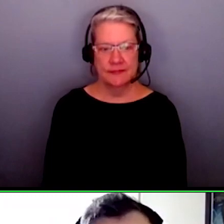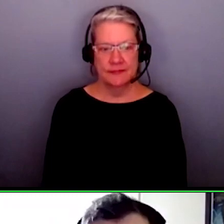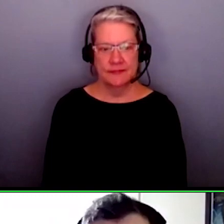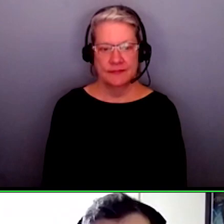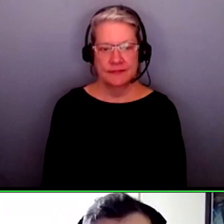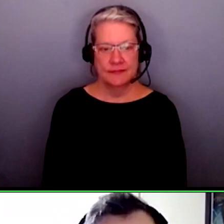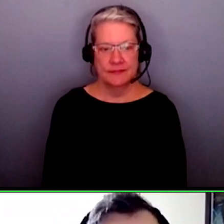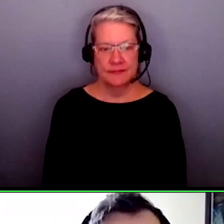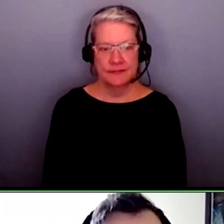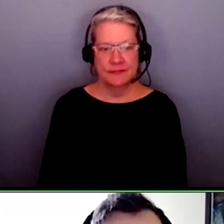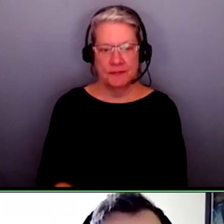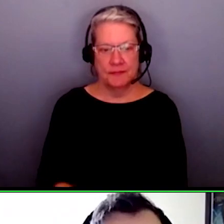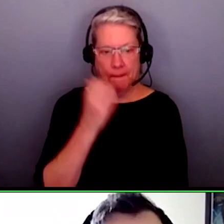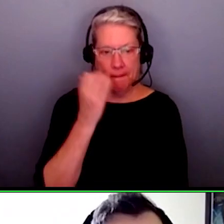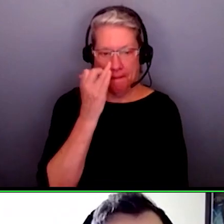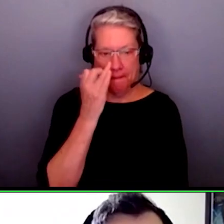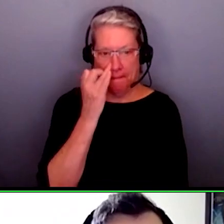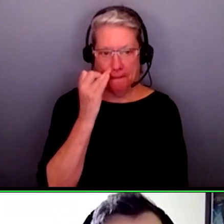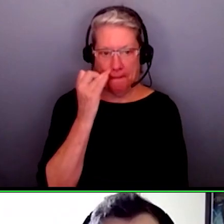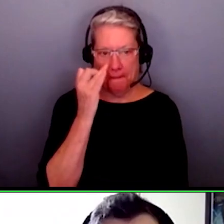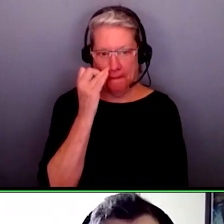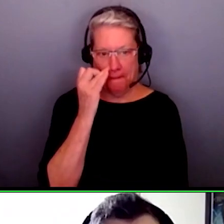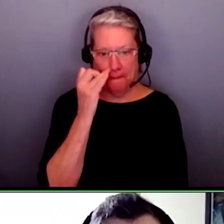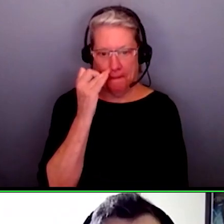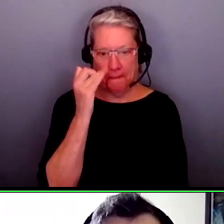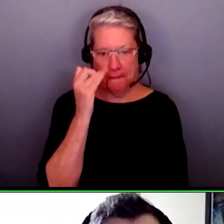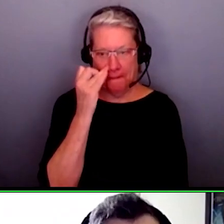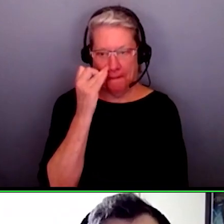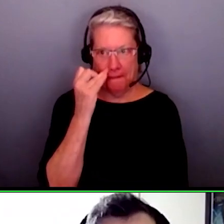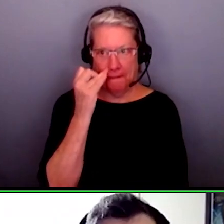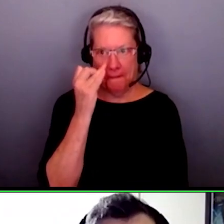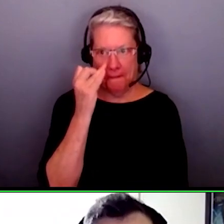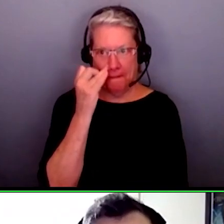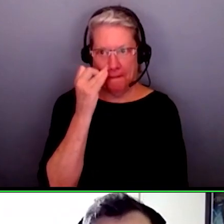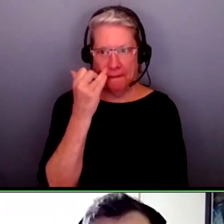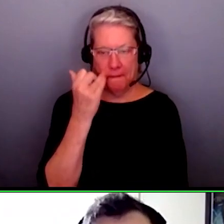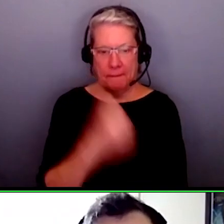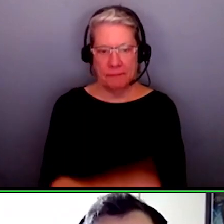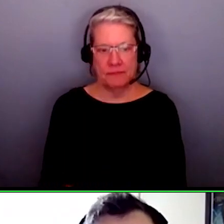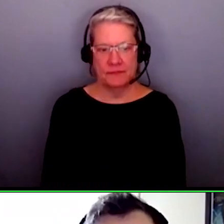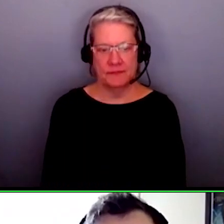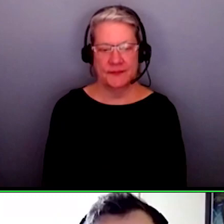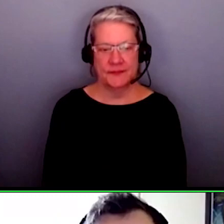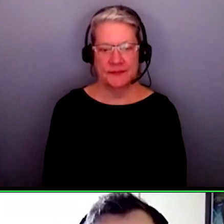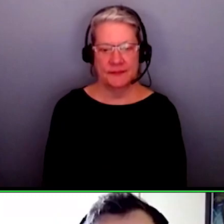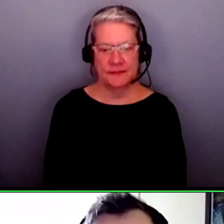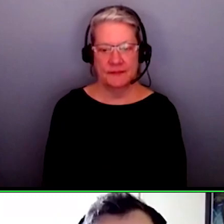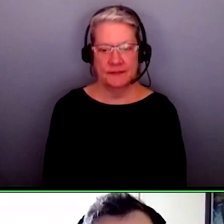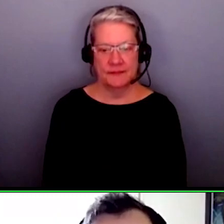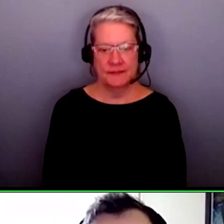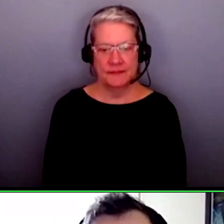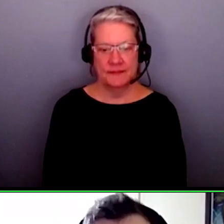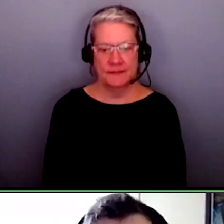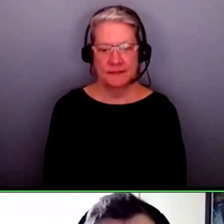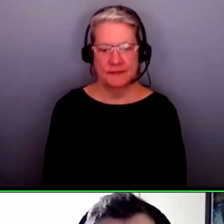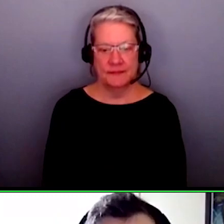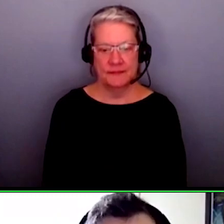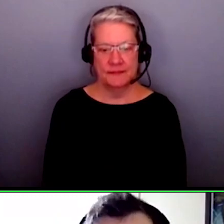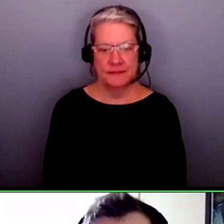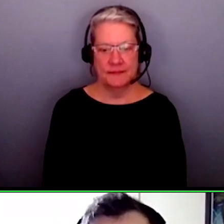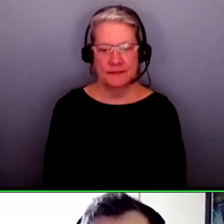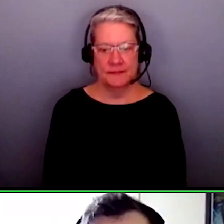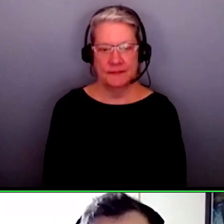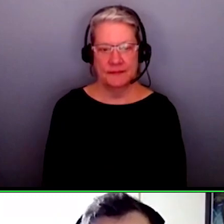accepting a no uh i know there will be situations where a patient is maybe not aware